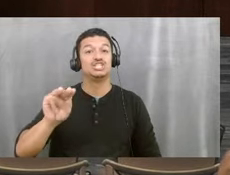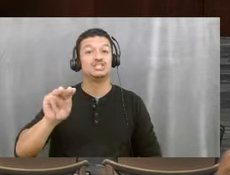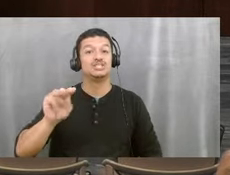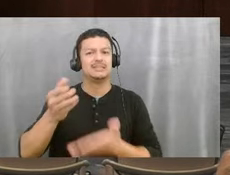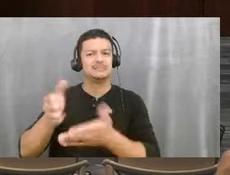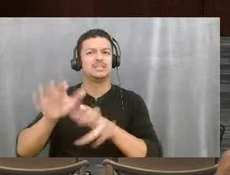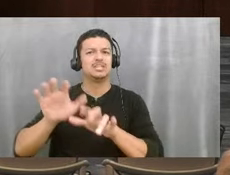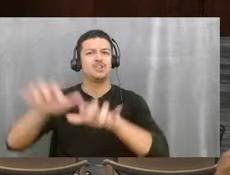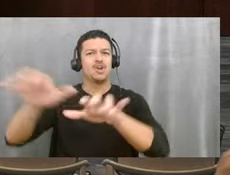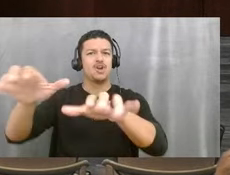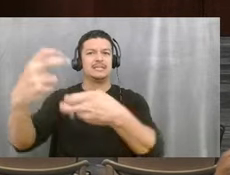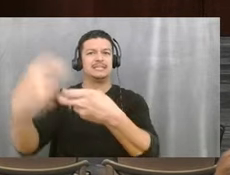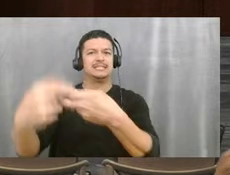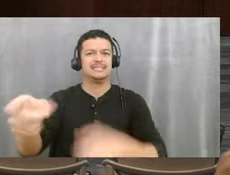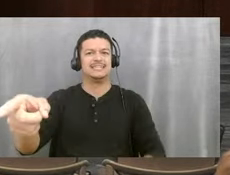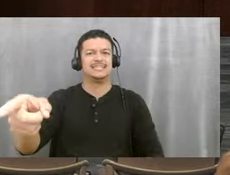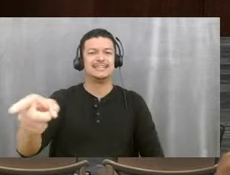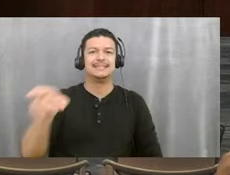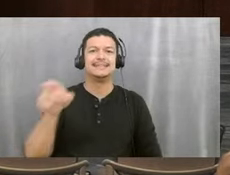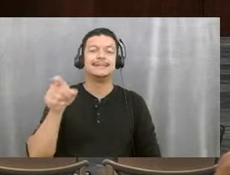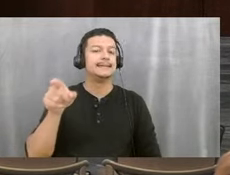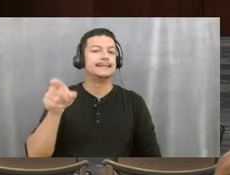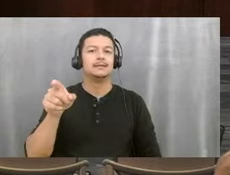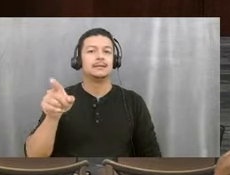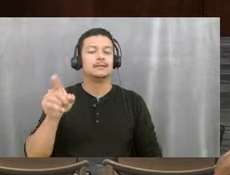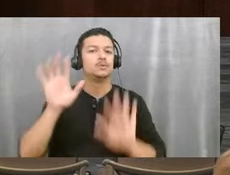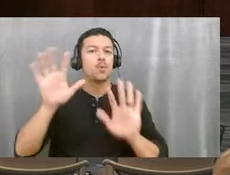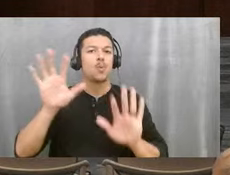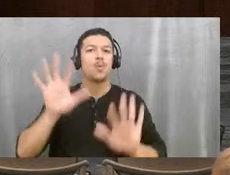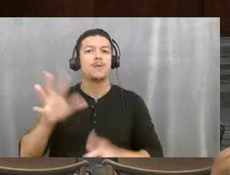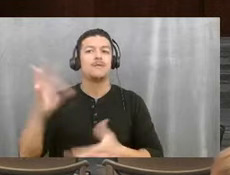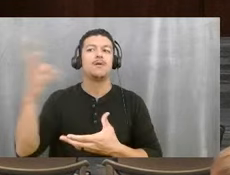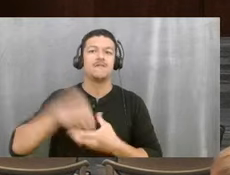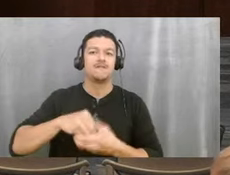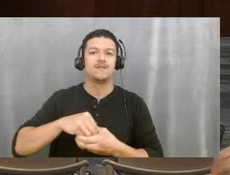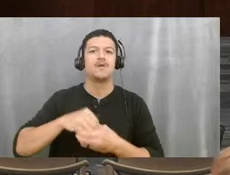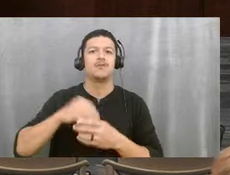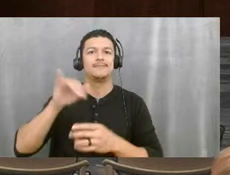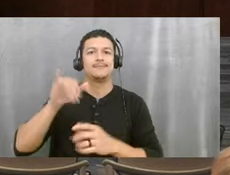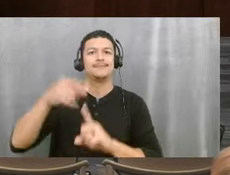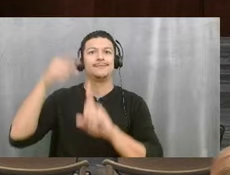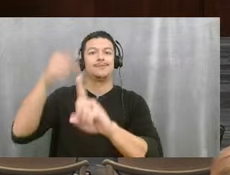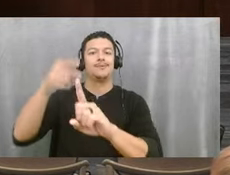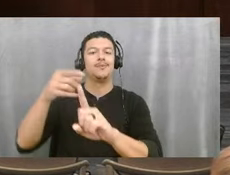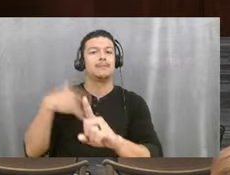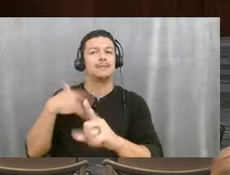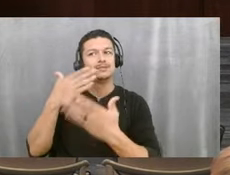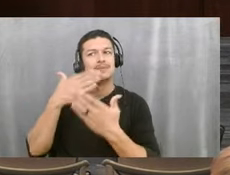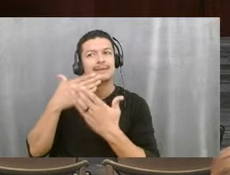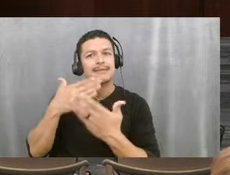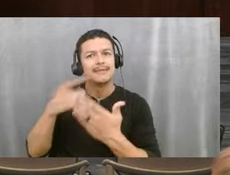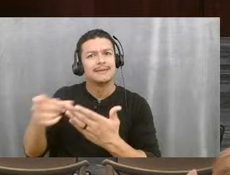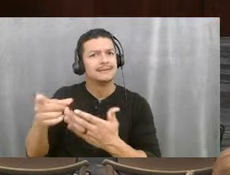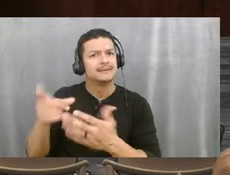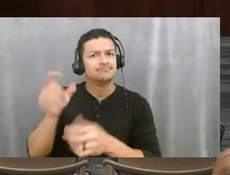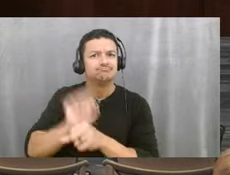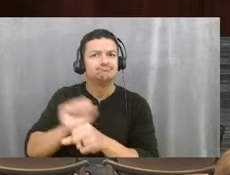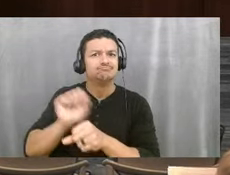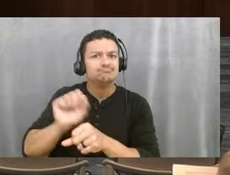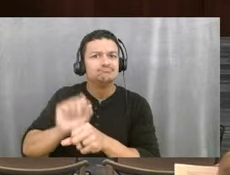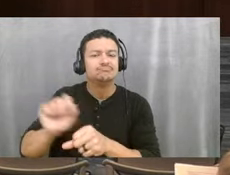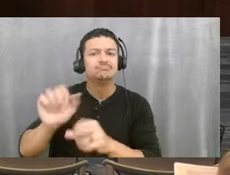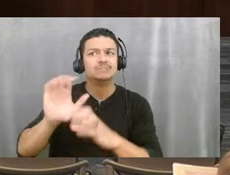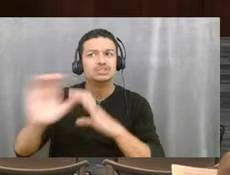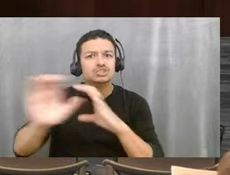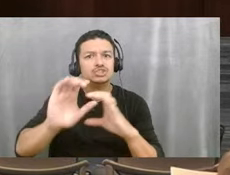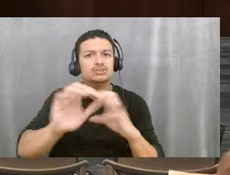part of this initiative. And I just want to thank him for everything he's done. I know he's been communicating often with